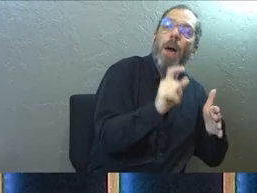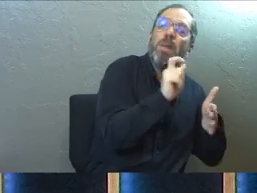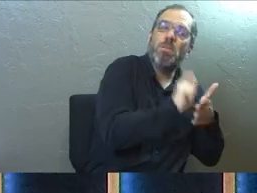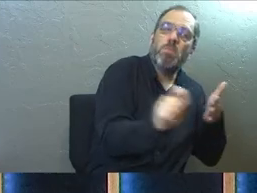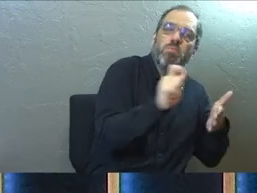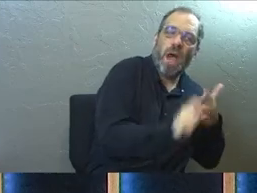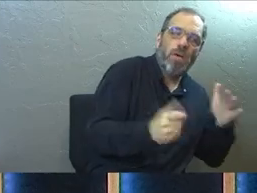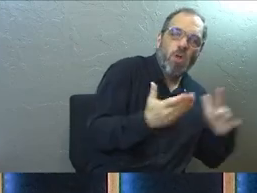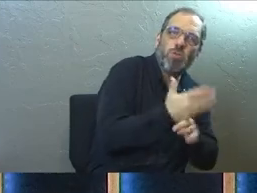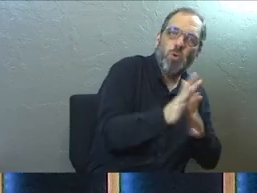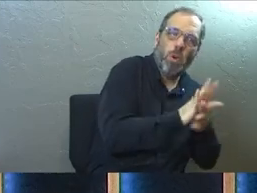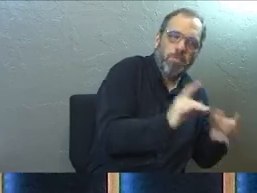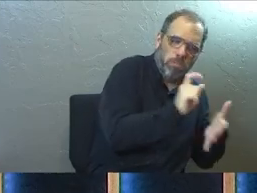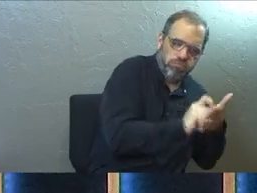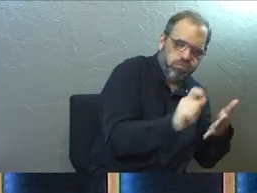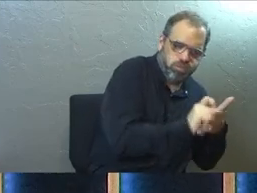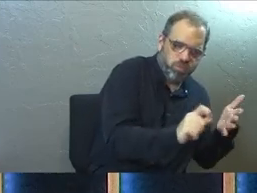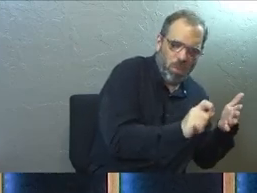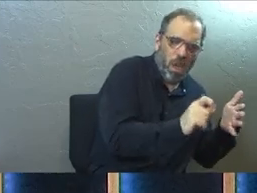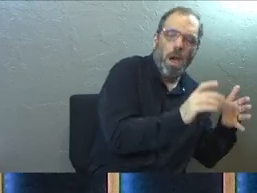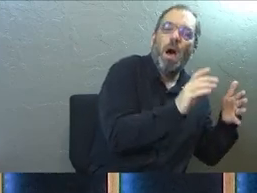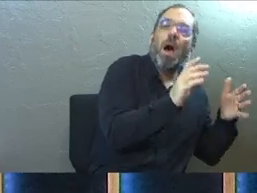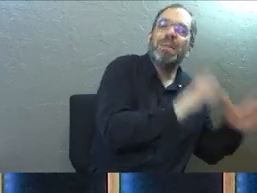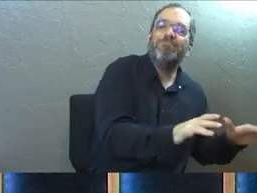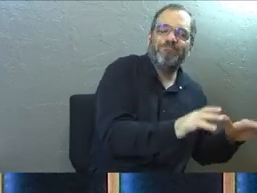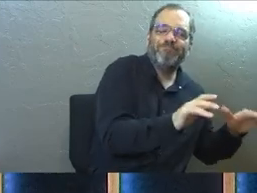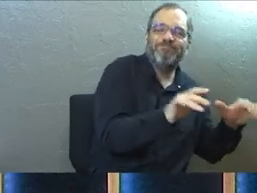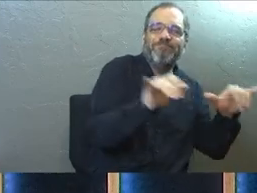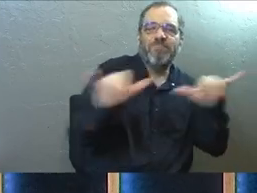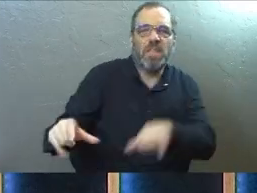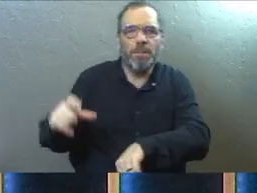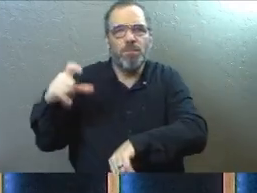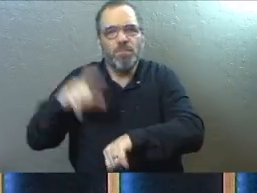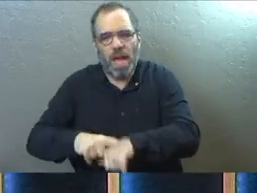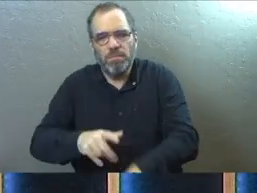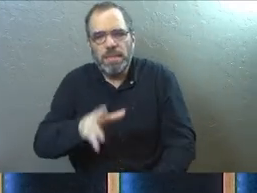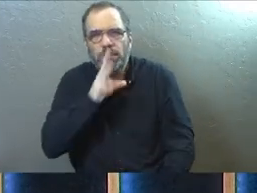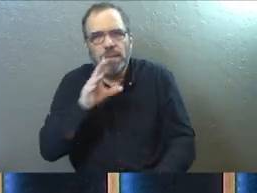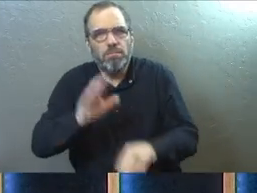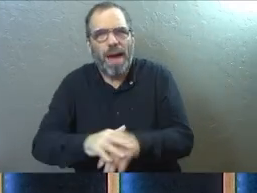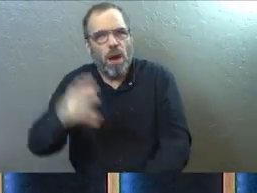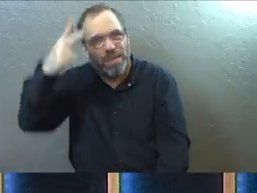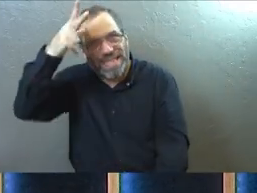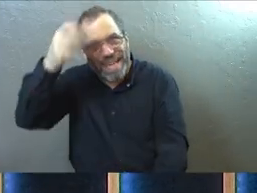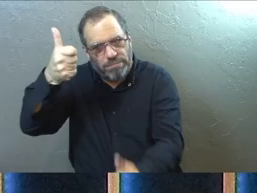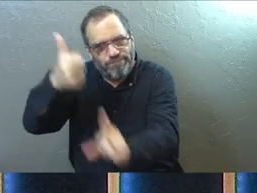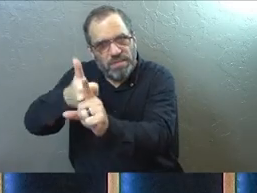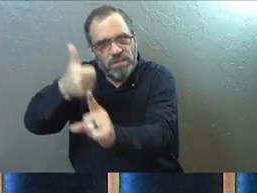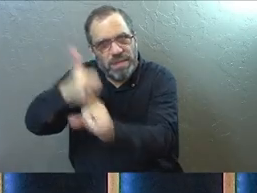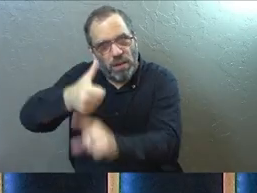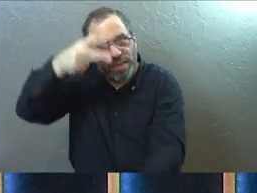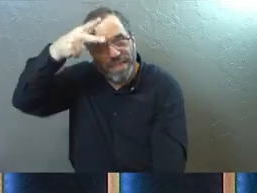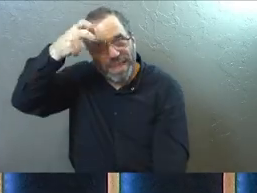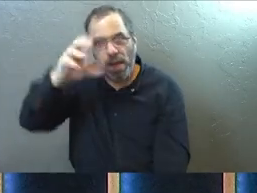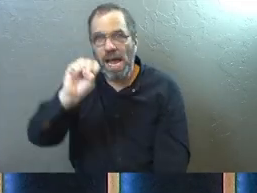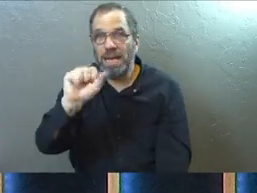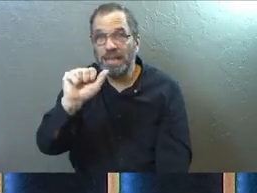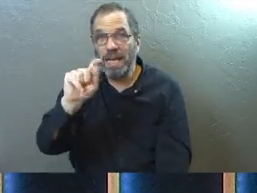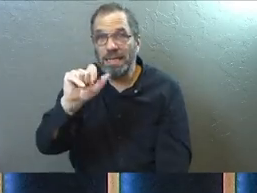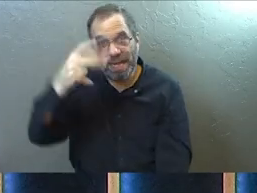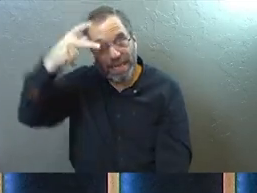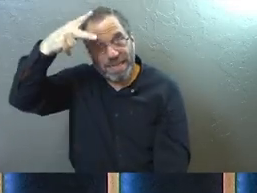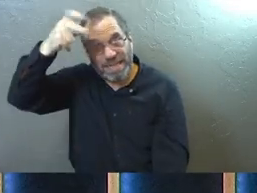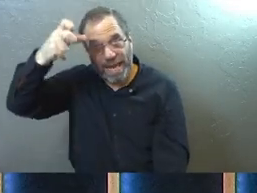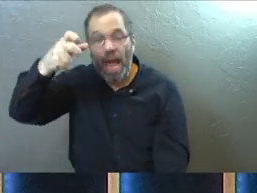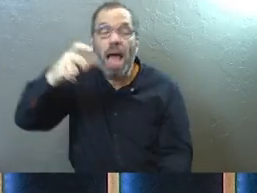prophet through the Holy Spirit of God is also at the same time speaking about Satan himself. The same thing